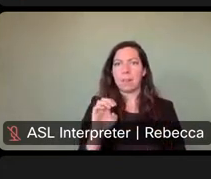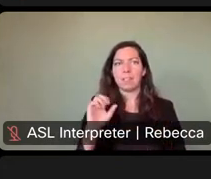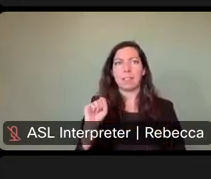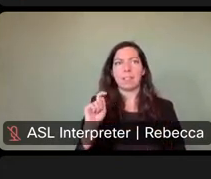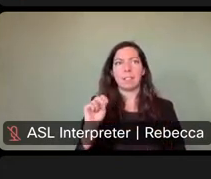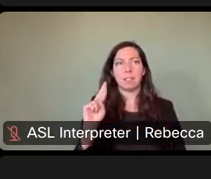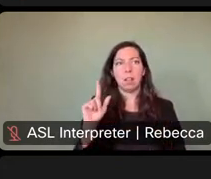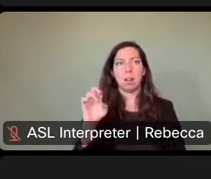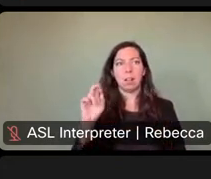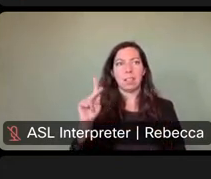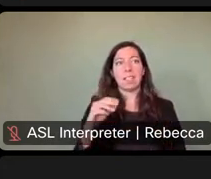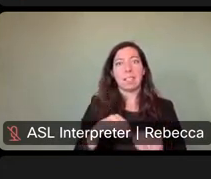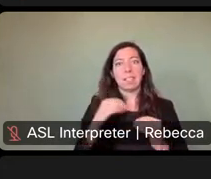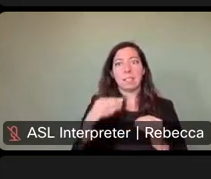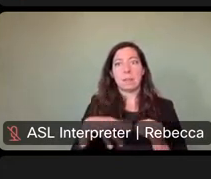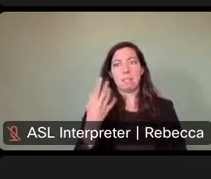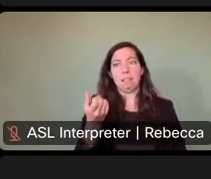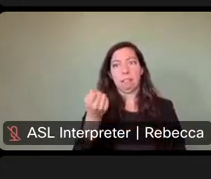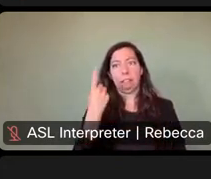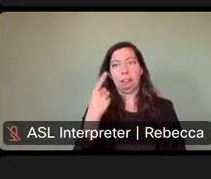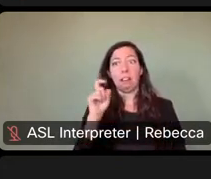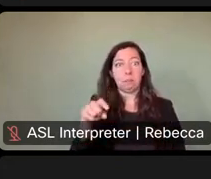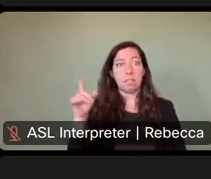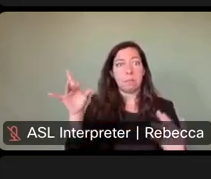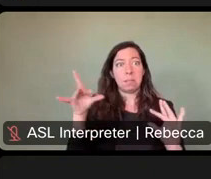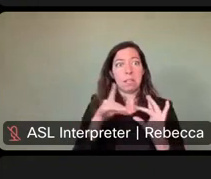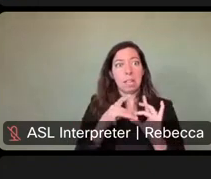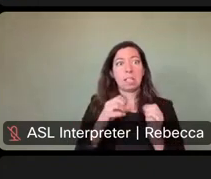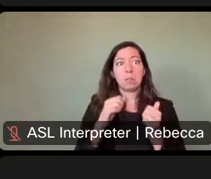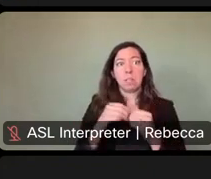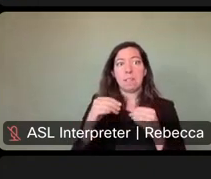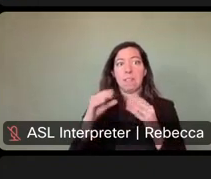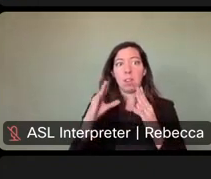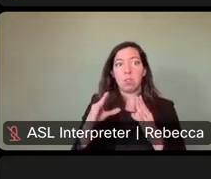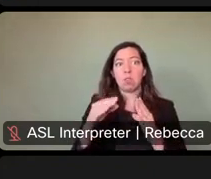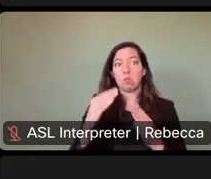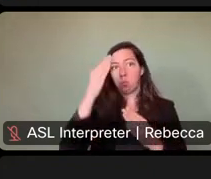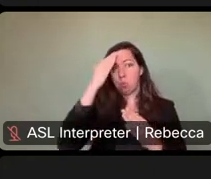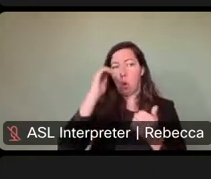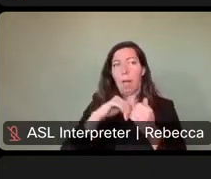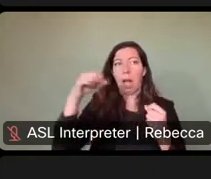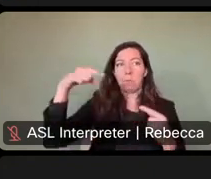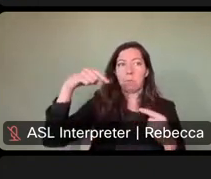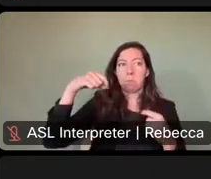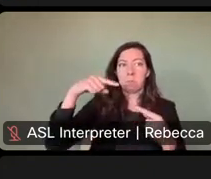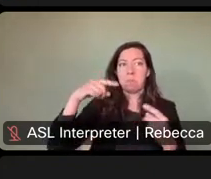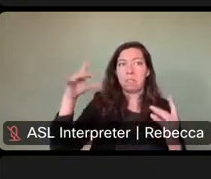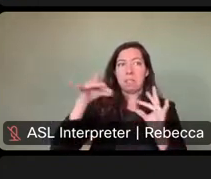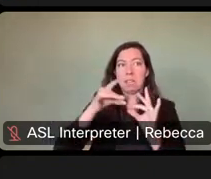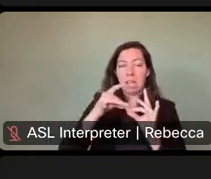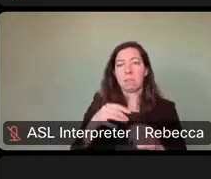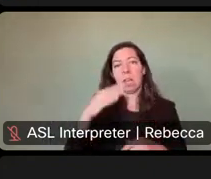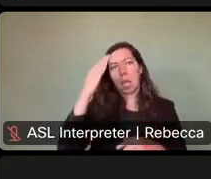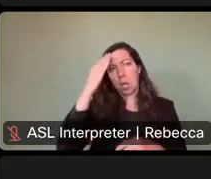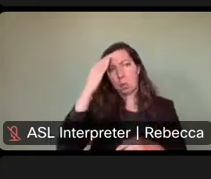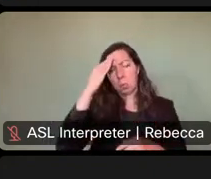but I get it also. You need to be connected with vendors who specialize in connectivity. I can have that conversation. I know in places